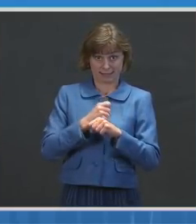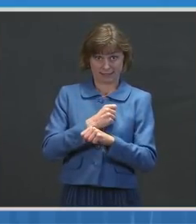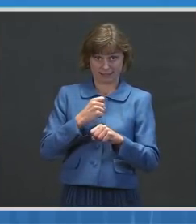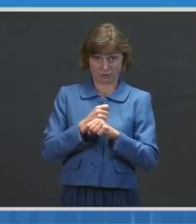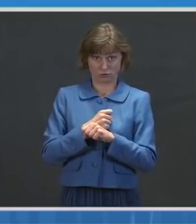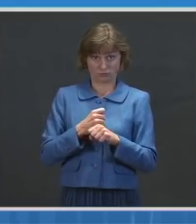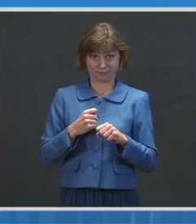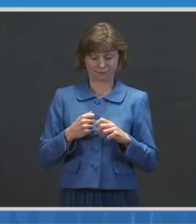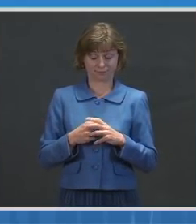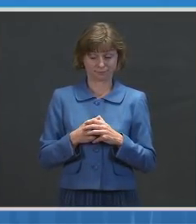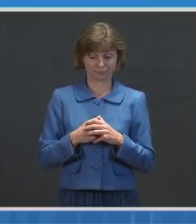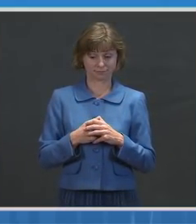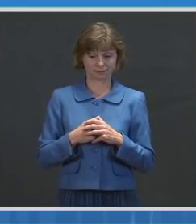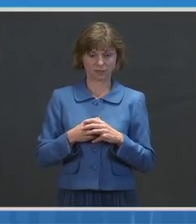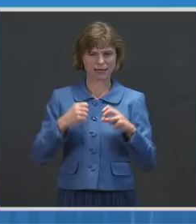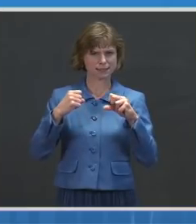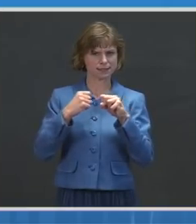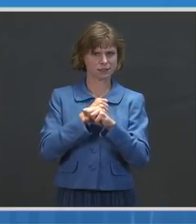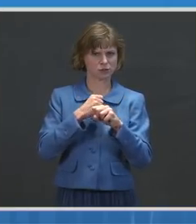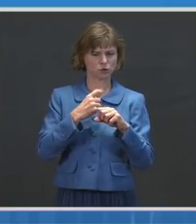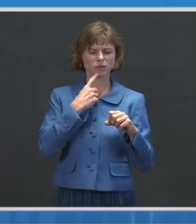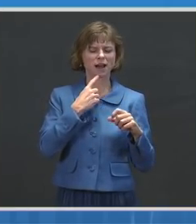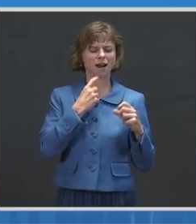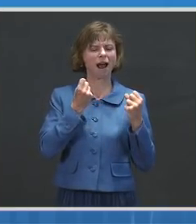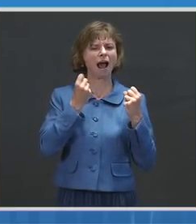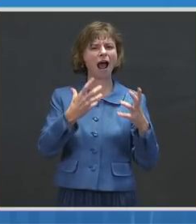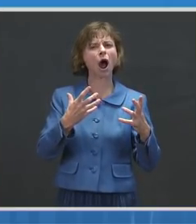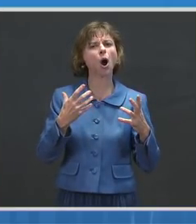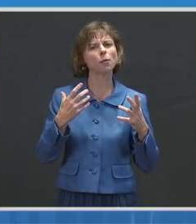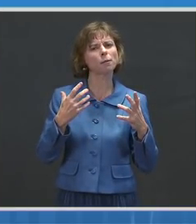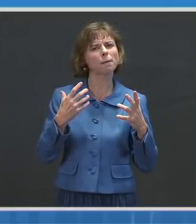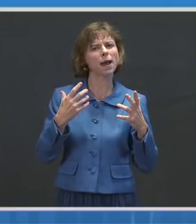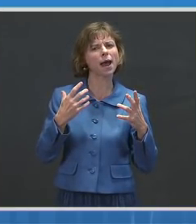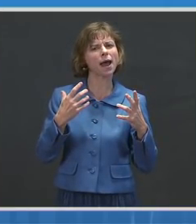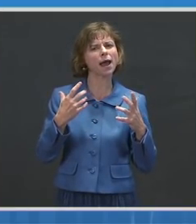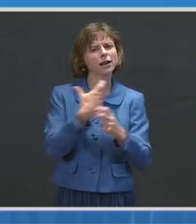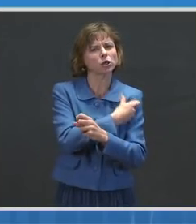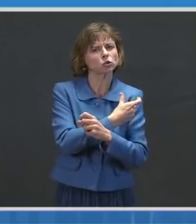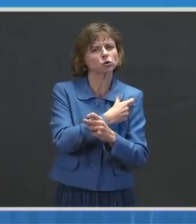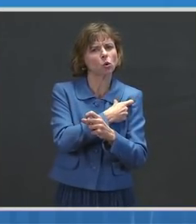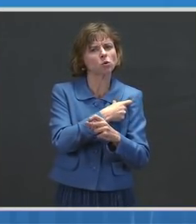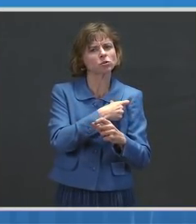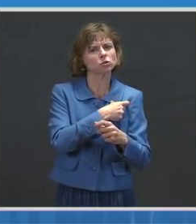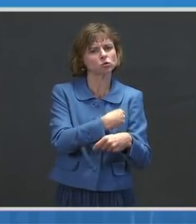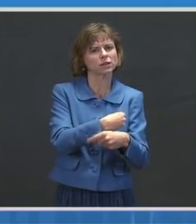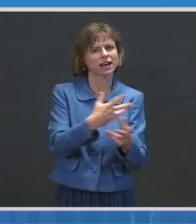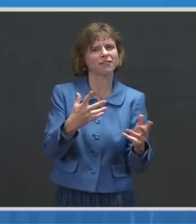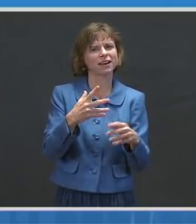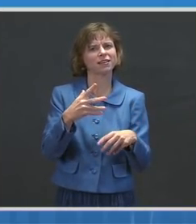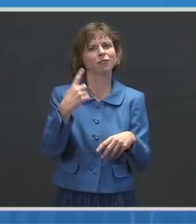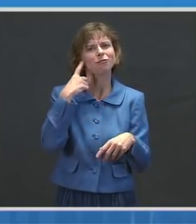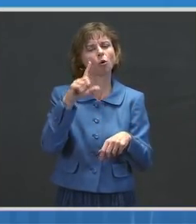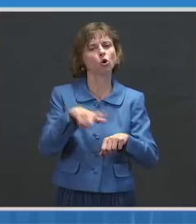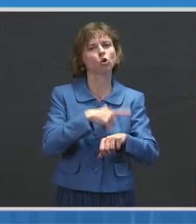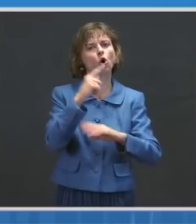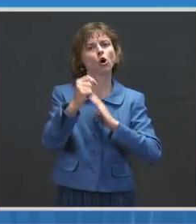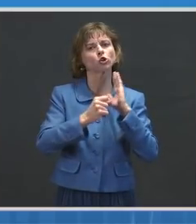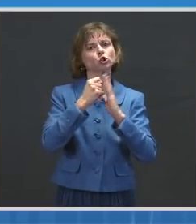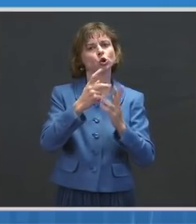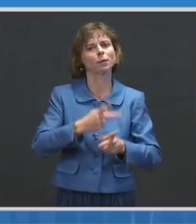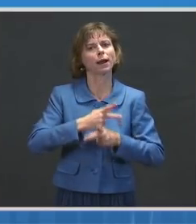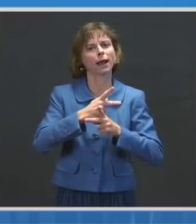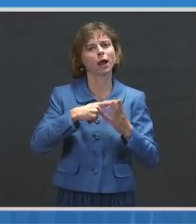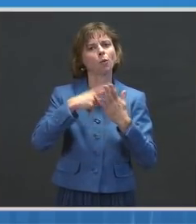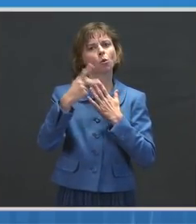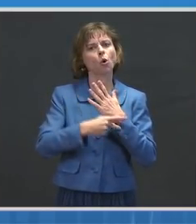told us how many doses were administered in the long-term care program. What's the total number of doses